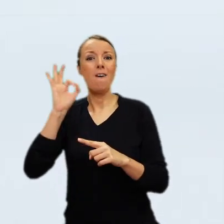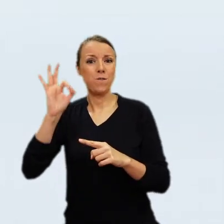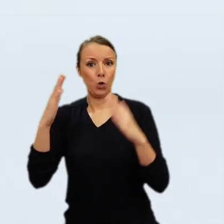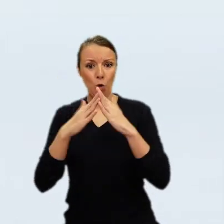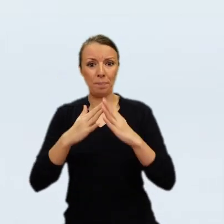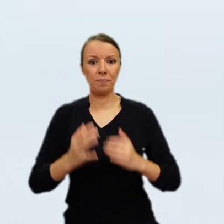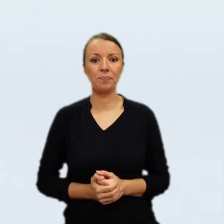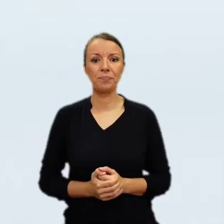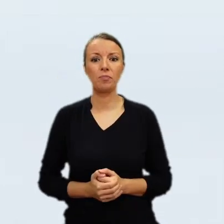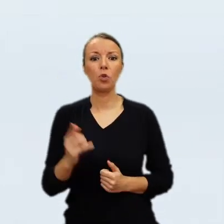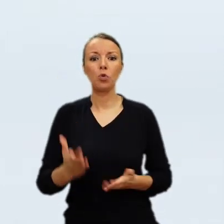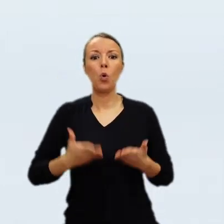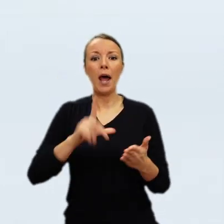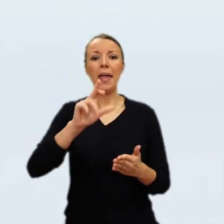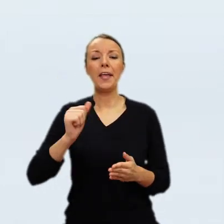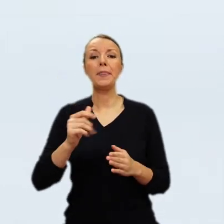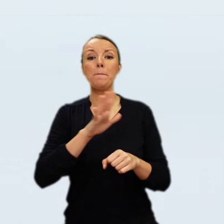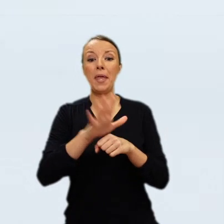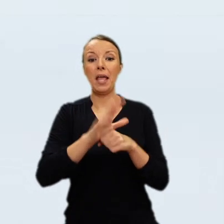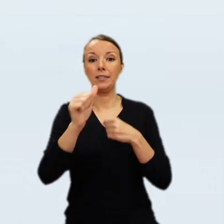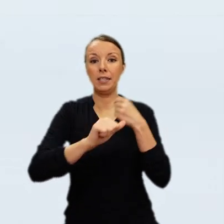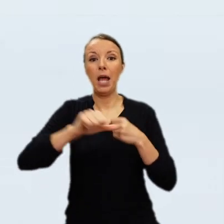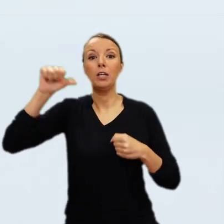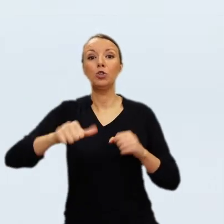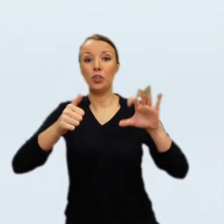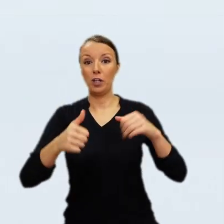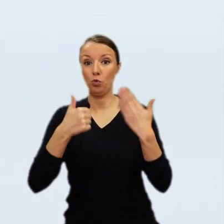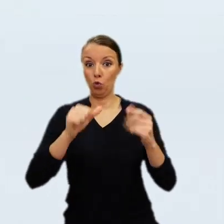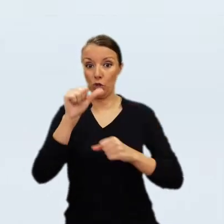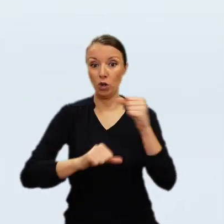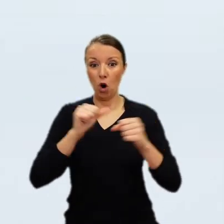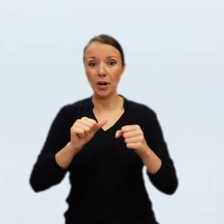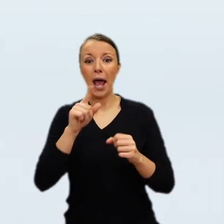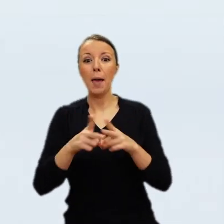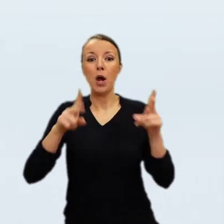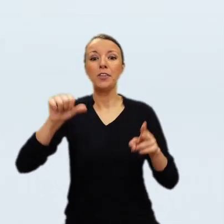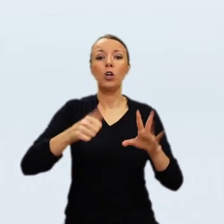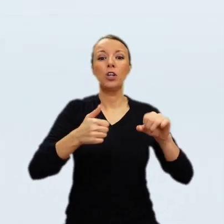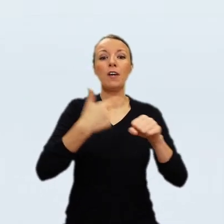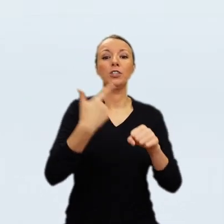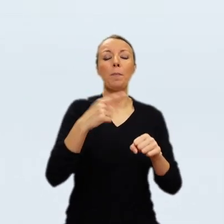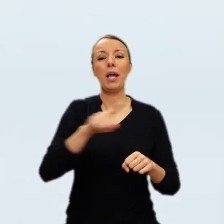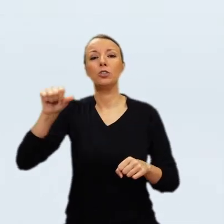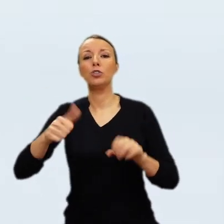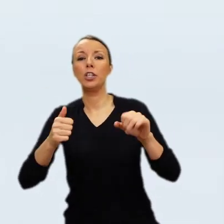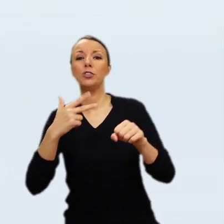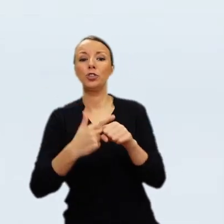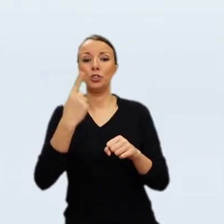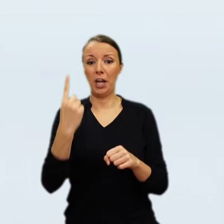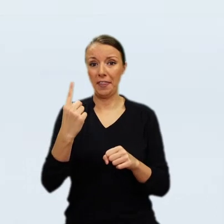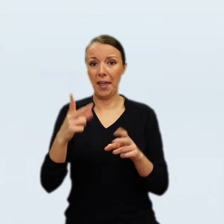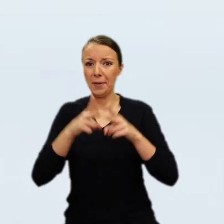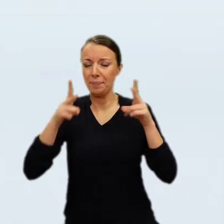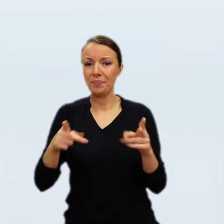in Leiden on the 15th of July, 1606. But between 1625 and 1631, he established a workshop in Leiden